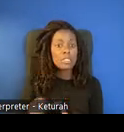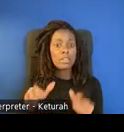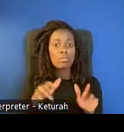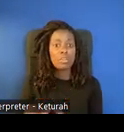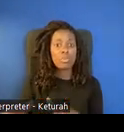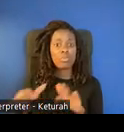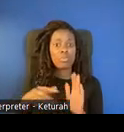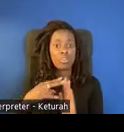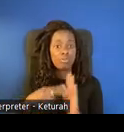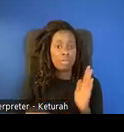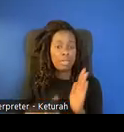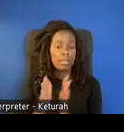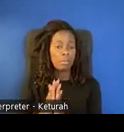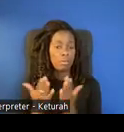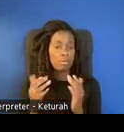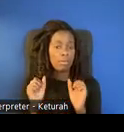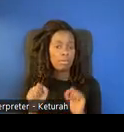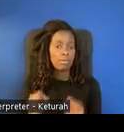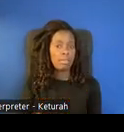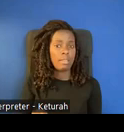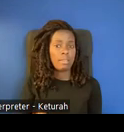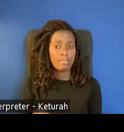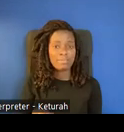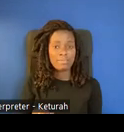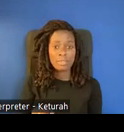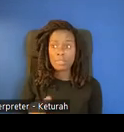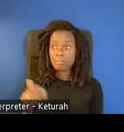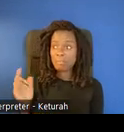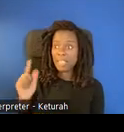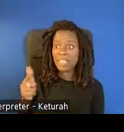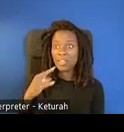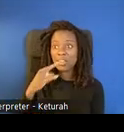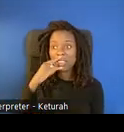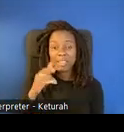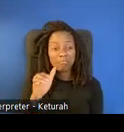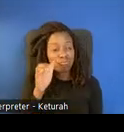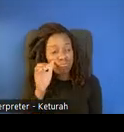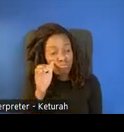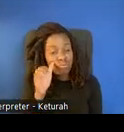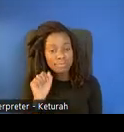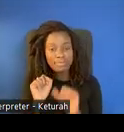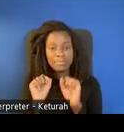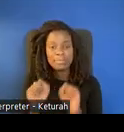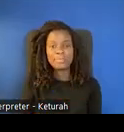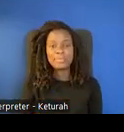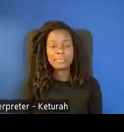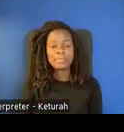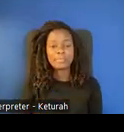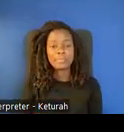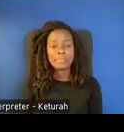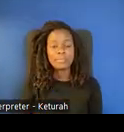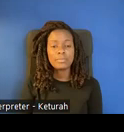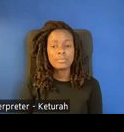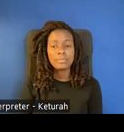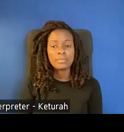book. So they can read the whole story so the kid can go back and listen to it on their own if they want. Let's keep